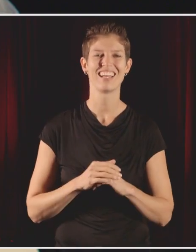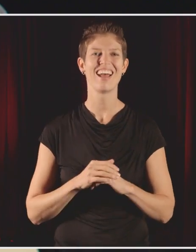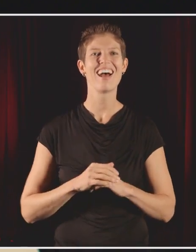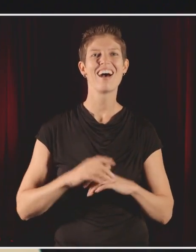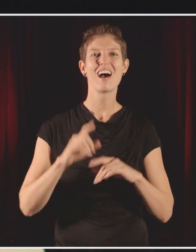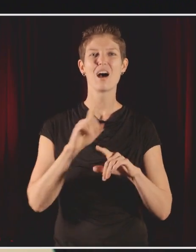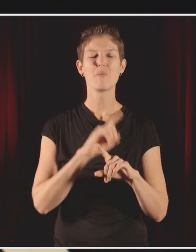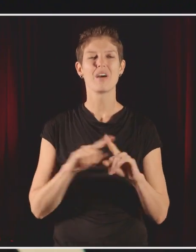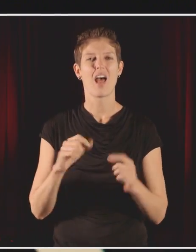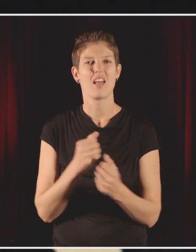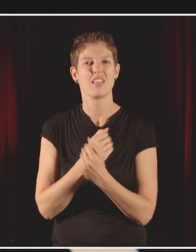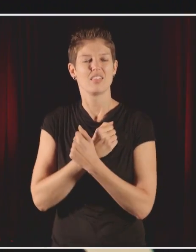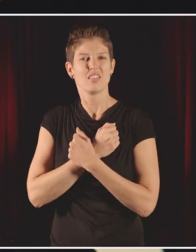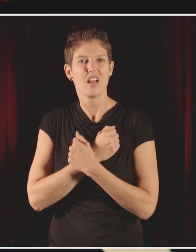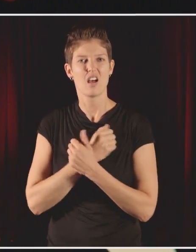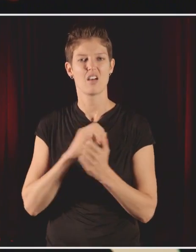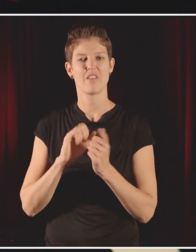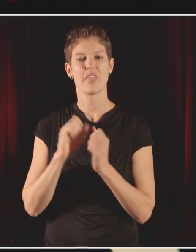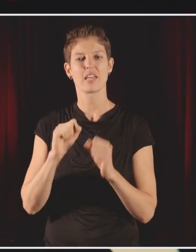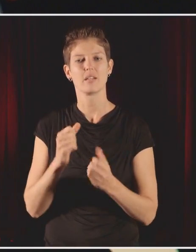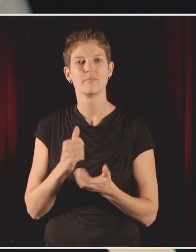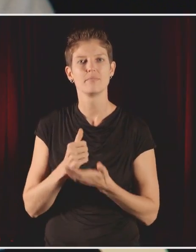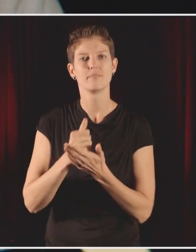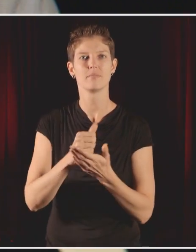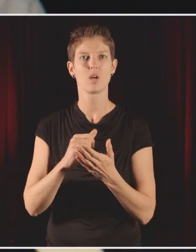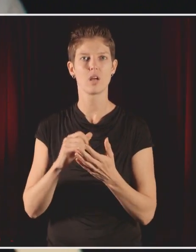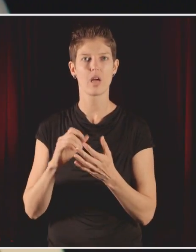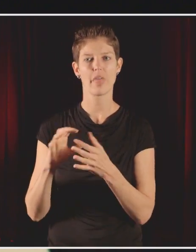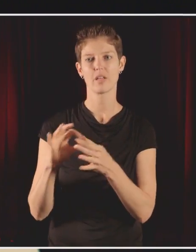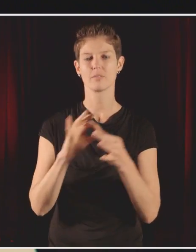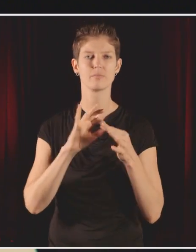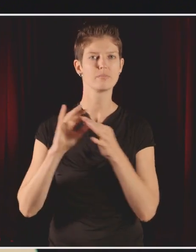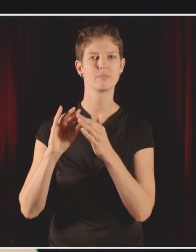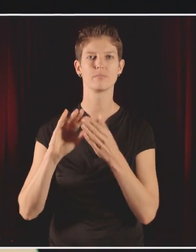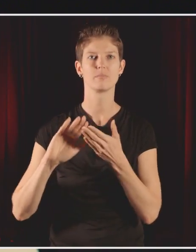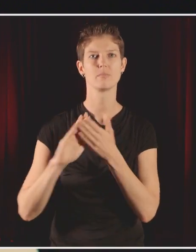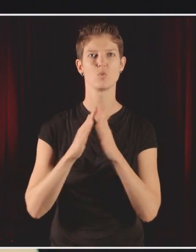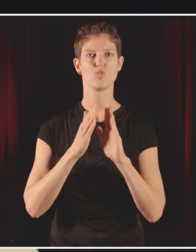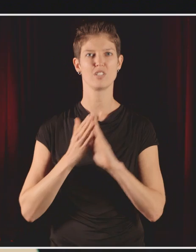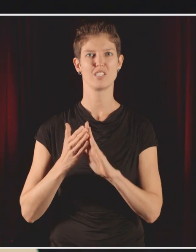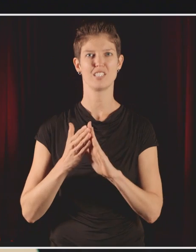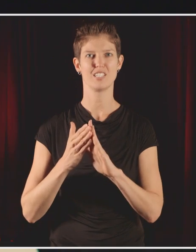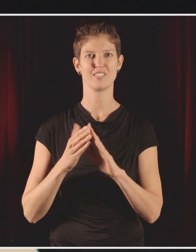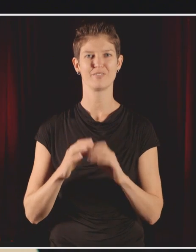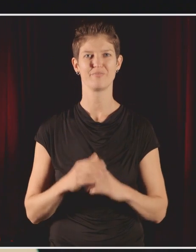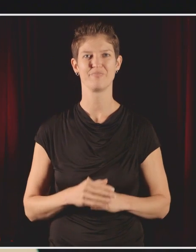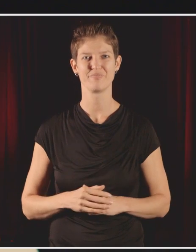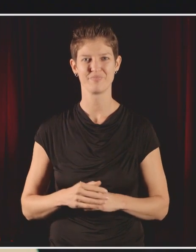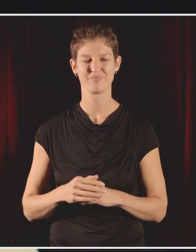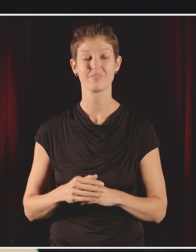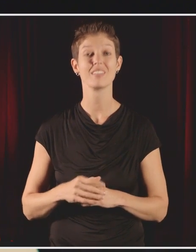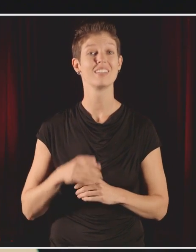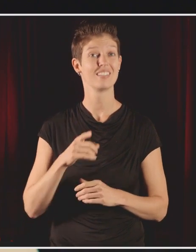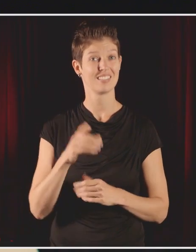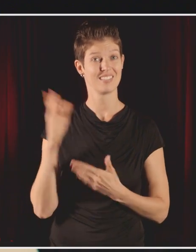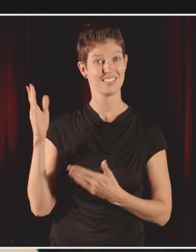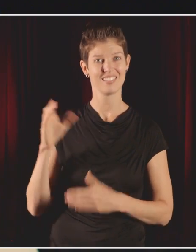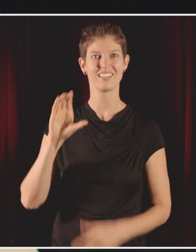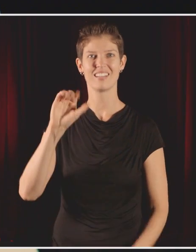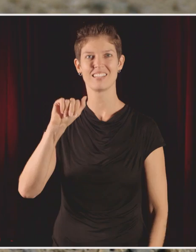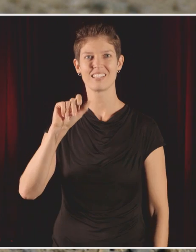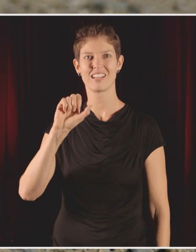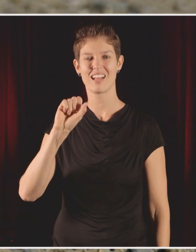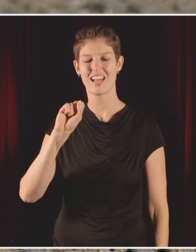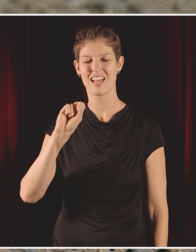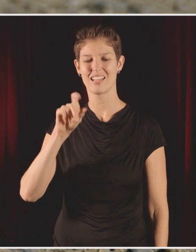that they provoke in people, and how an individual bird can bring a community together, and they can answer really important questions that we have about the